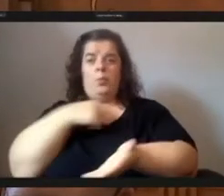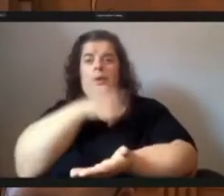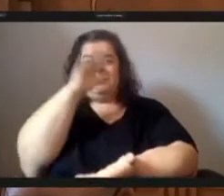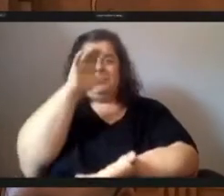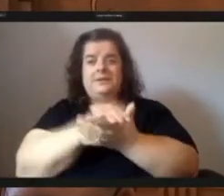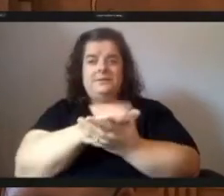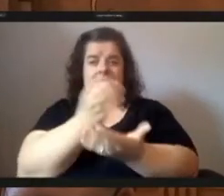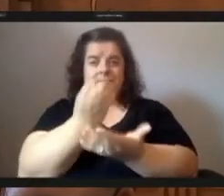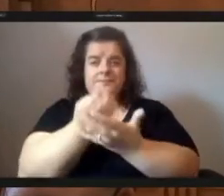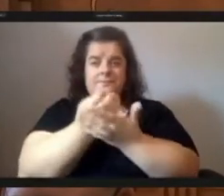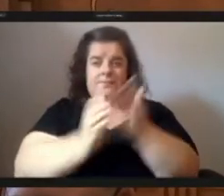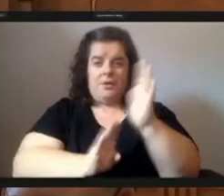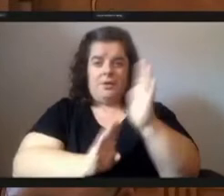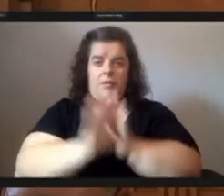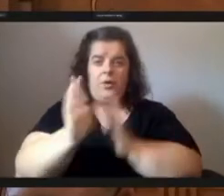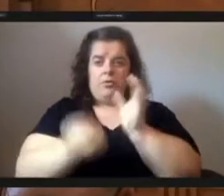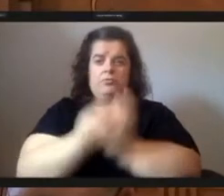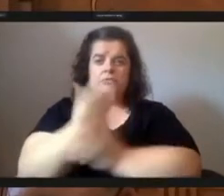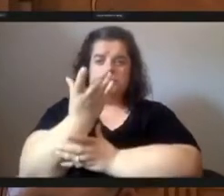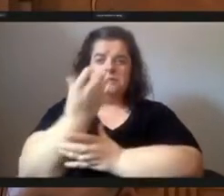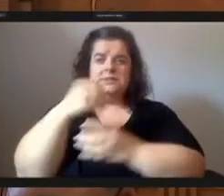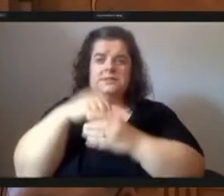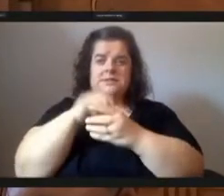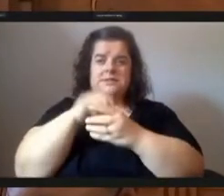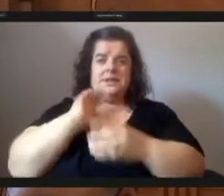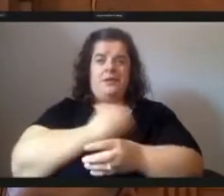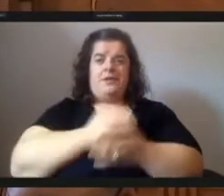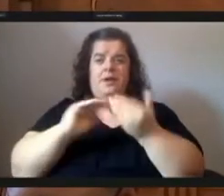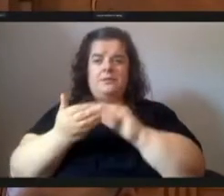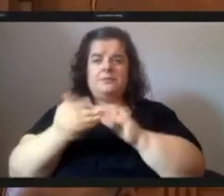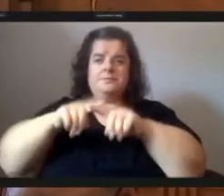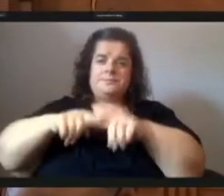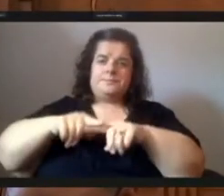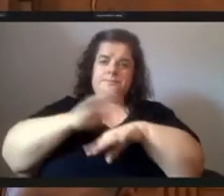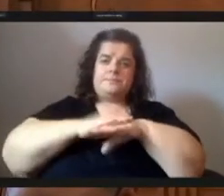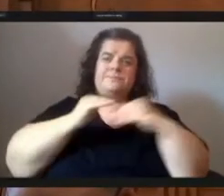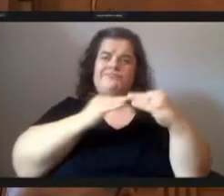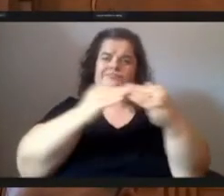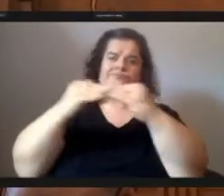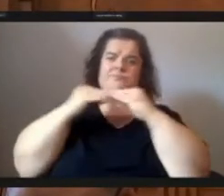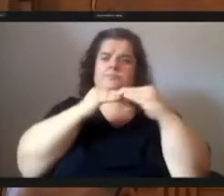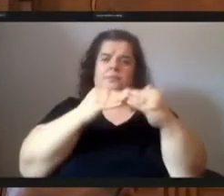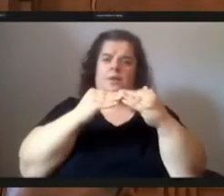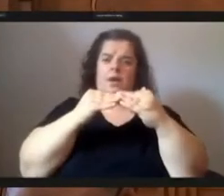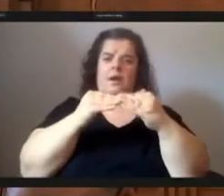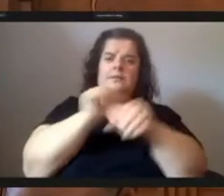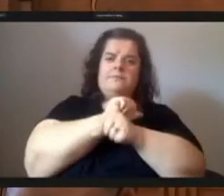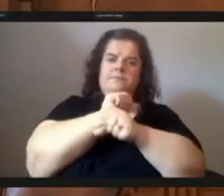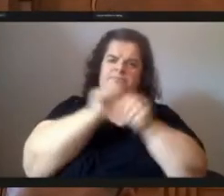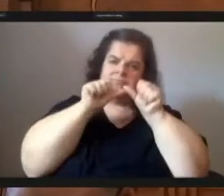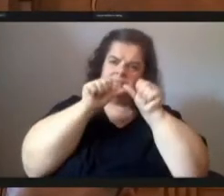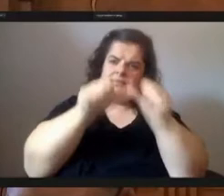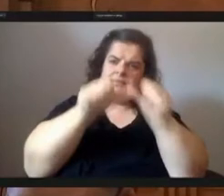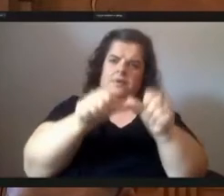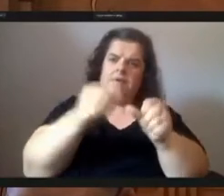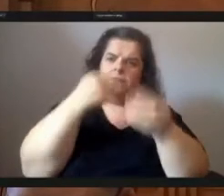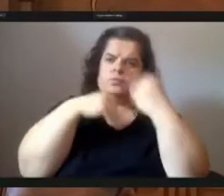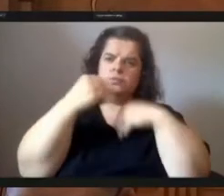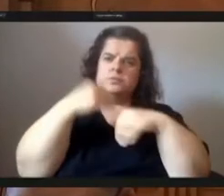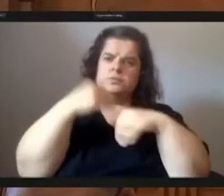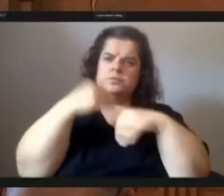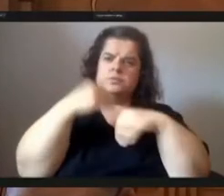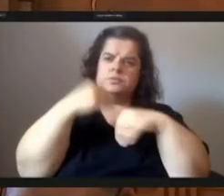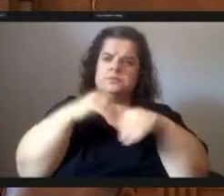growth and prosperity in our region depend on a just equitable and sustainable food system and that together